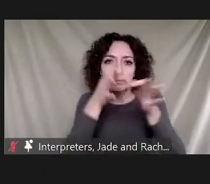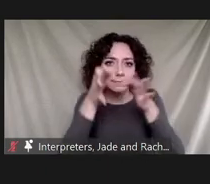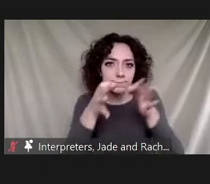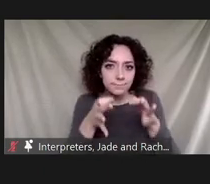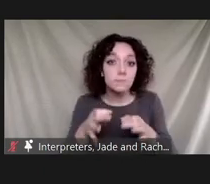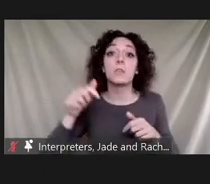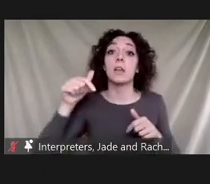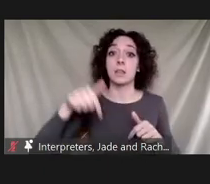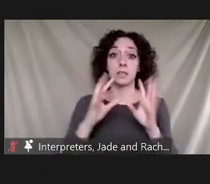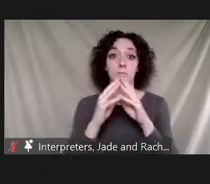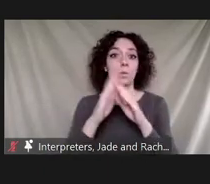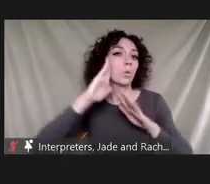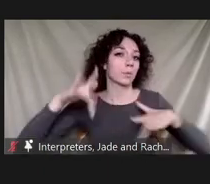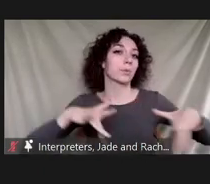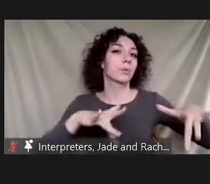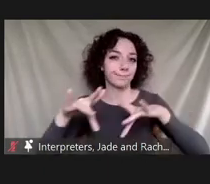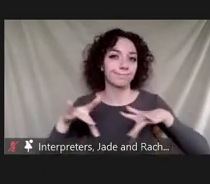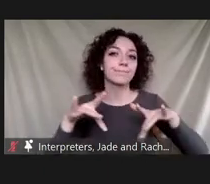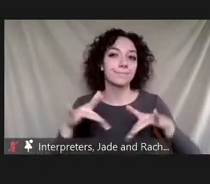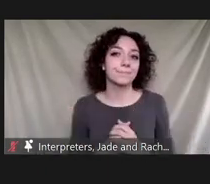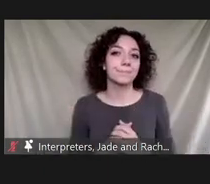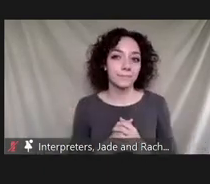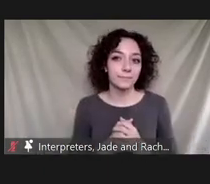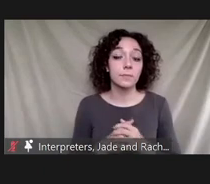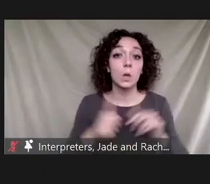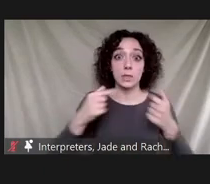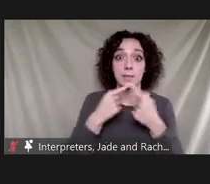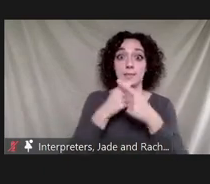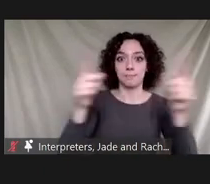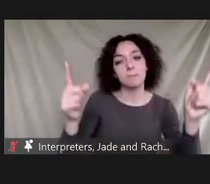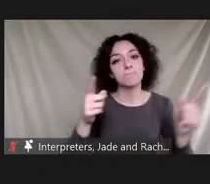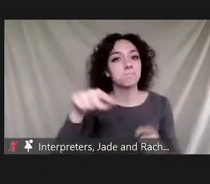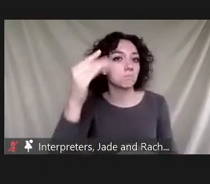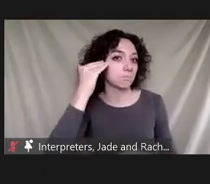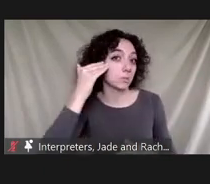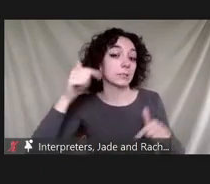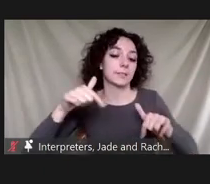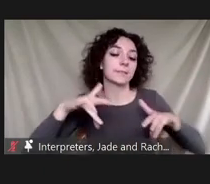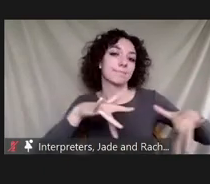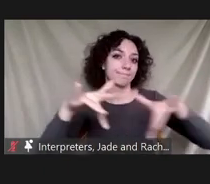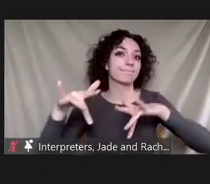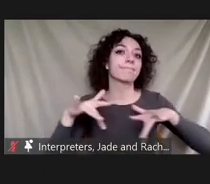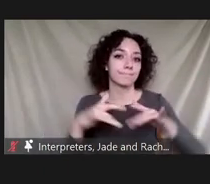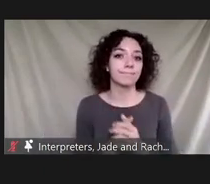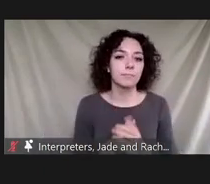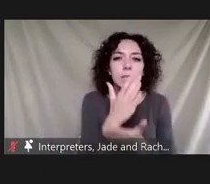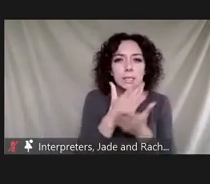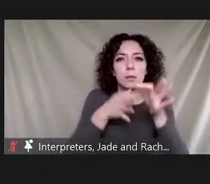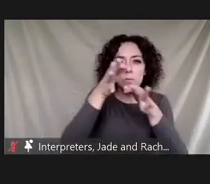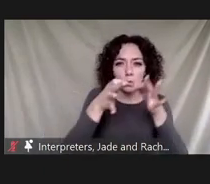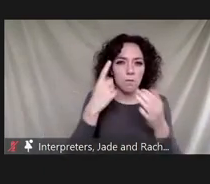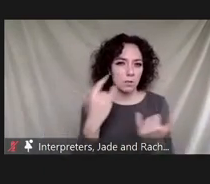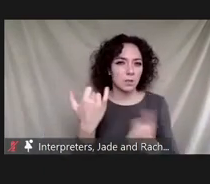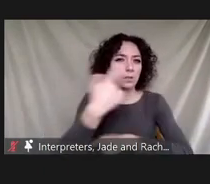webinar and so with this announcement you are being recorded um some directions for today